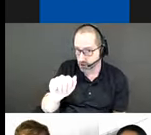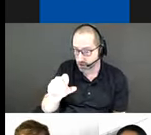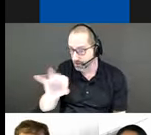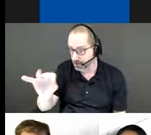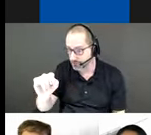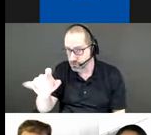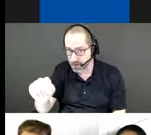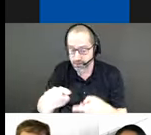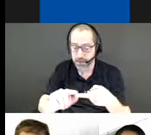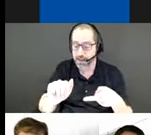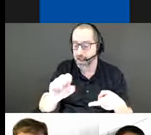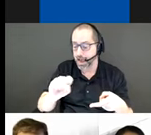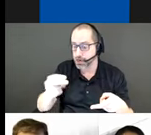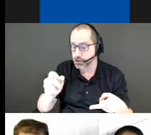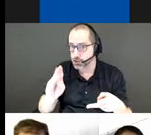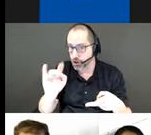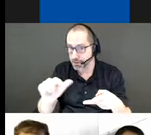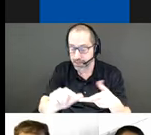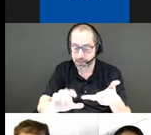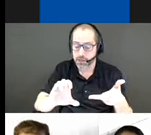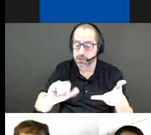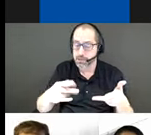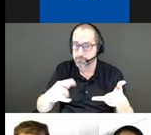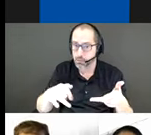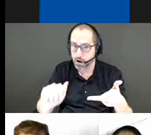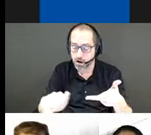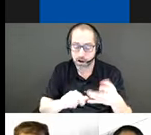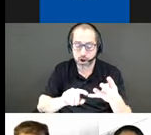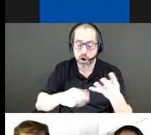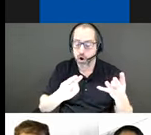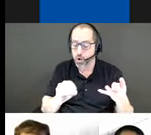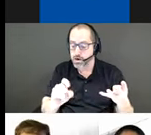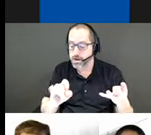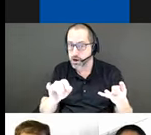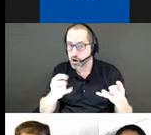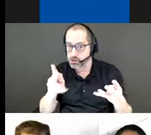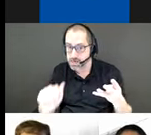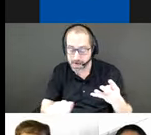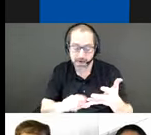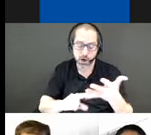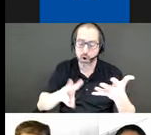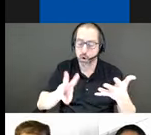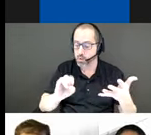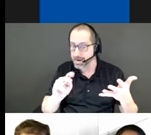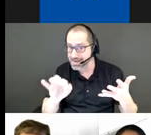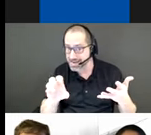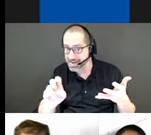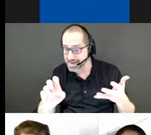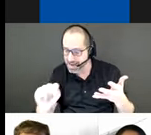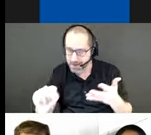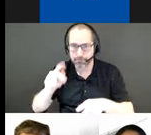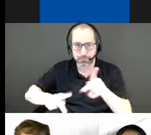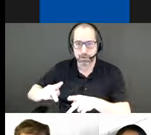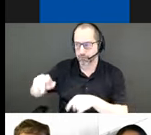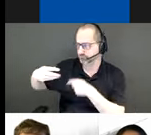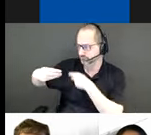Anishinaabeg, the Chippewa, the Haudenosaunee and the Wendat peoples. Over time, this access has